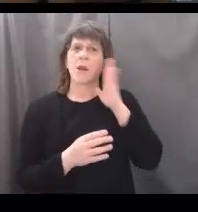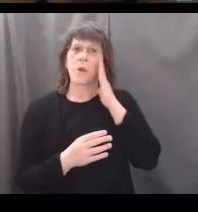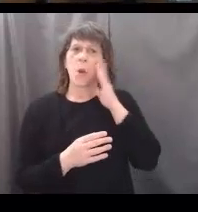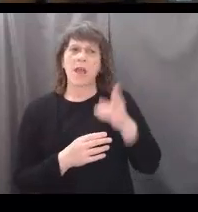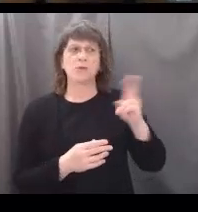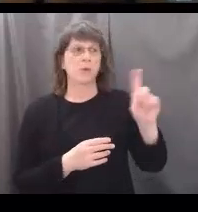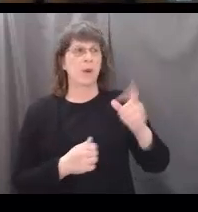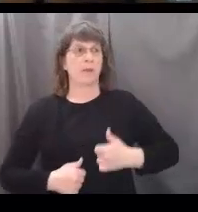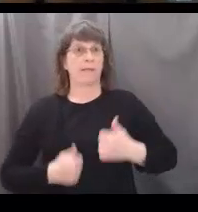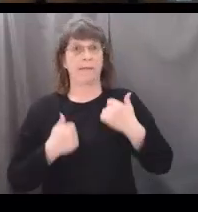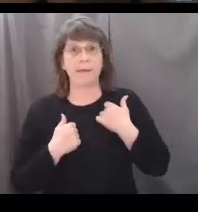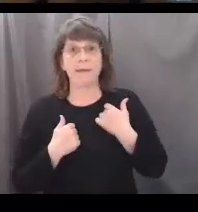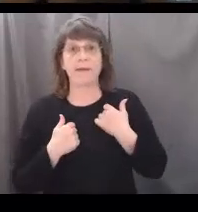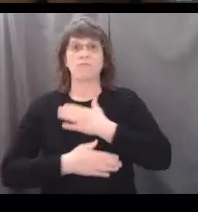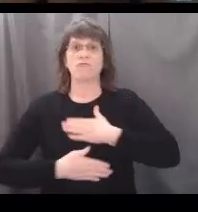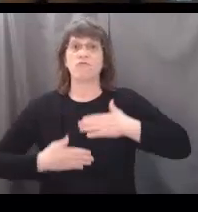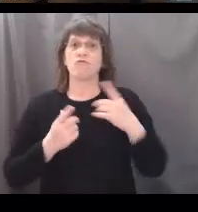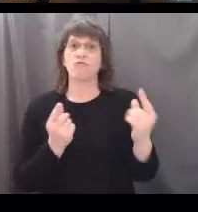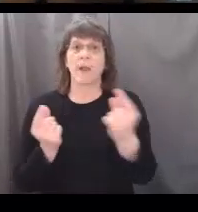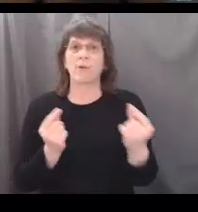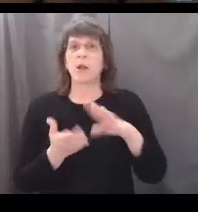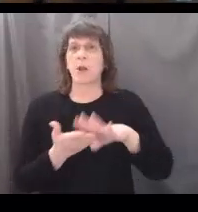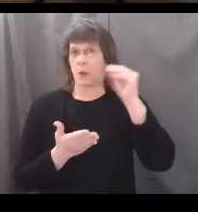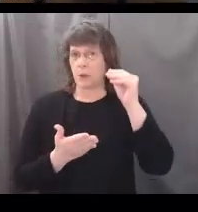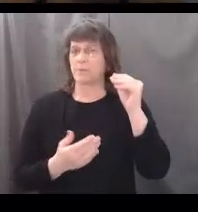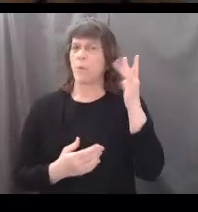places we live, recreate, and learn.